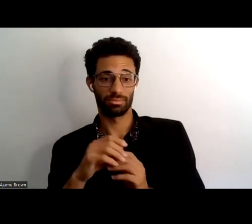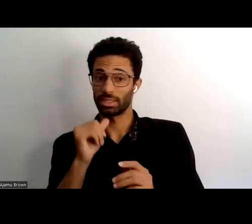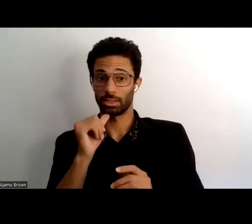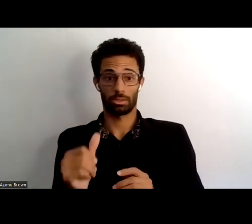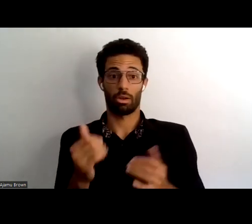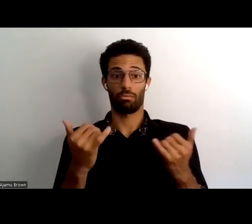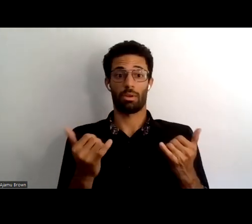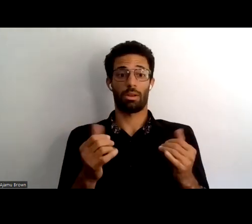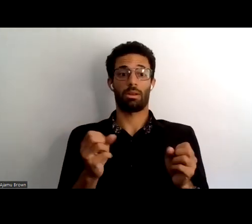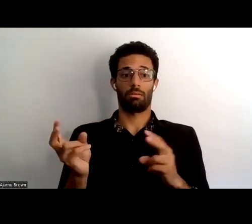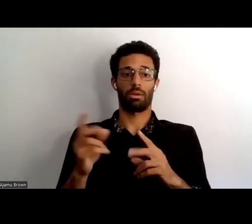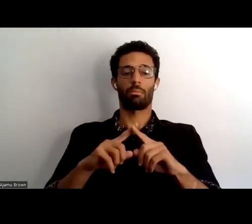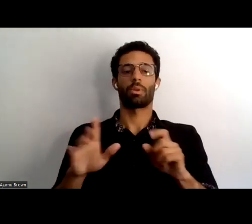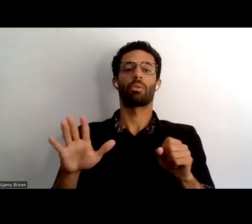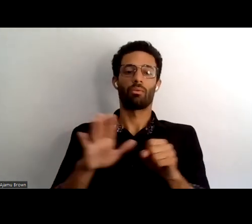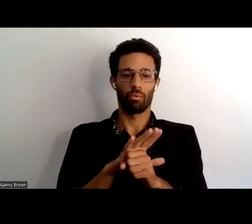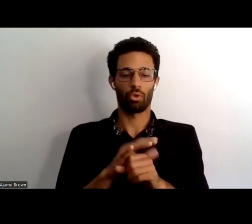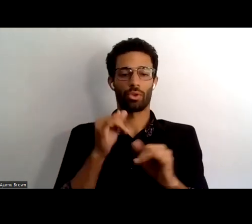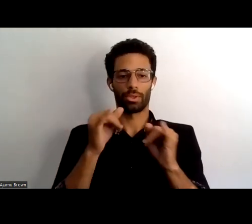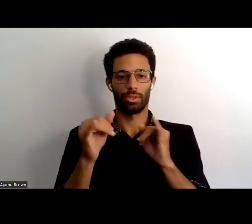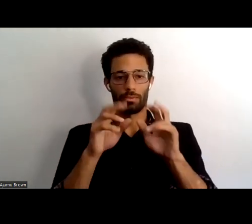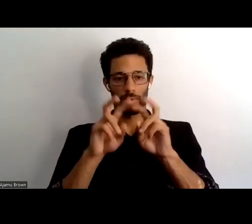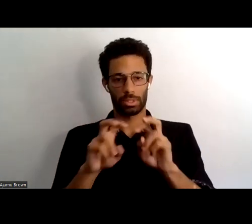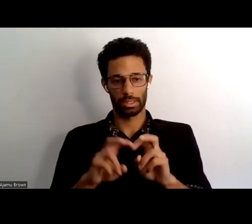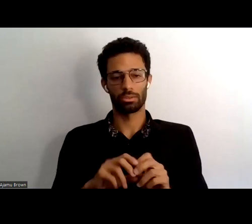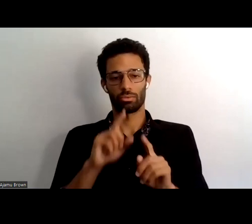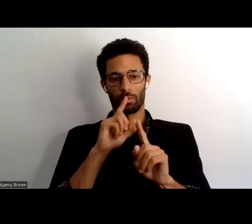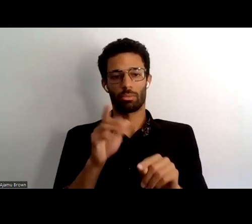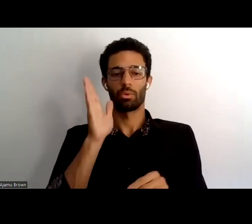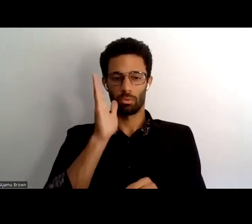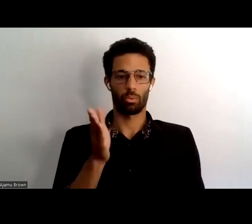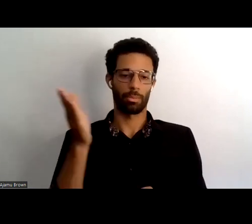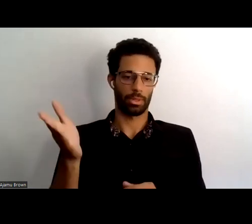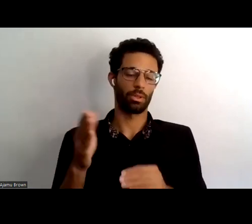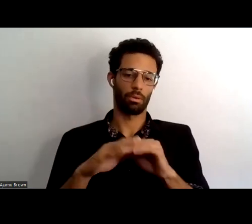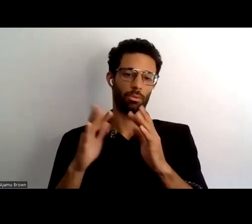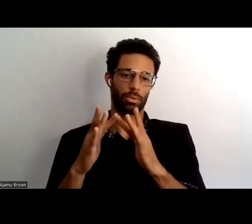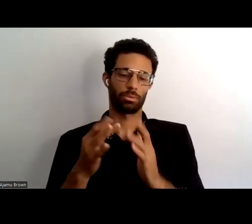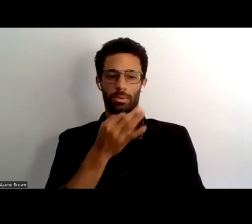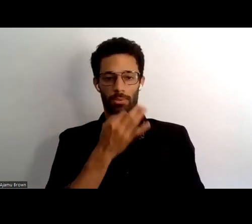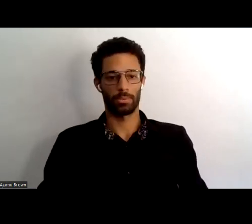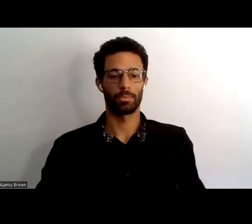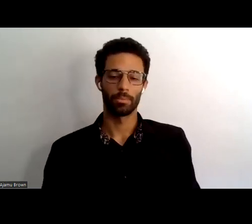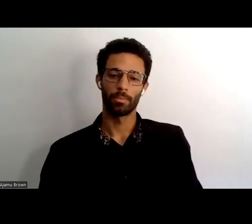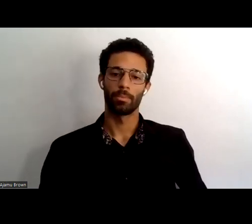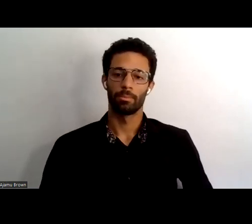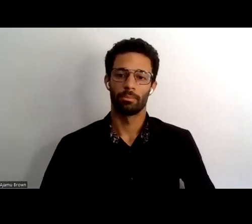the full interview synthesis report will be available on the website too okay thank you laurie